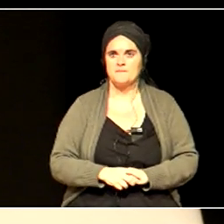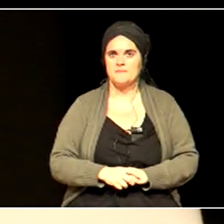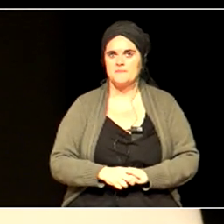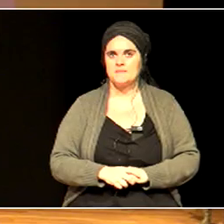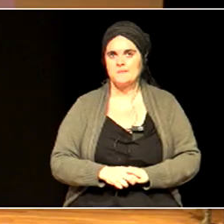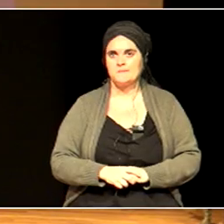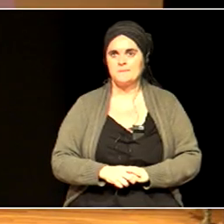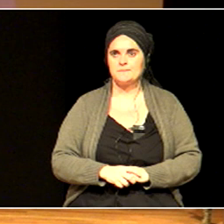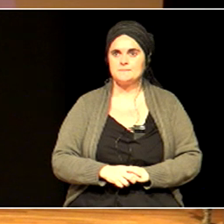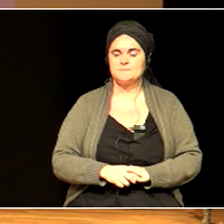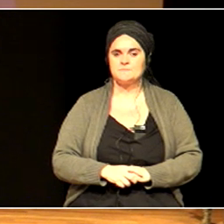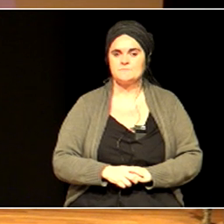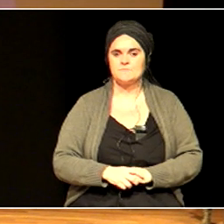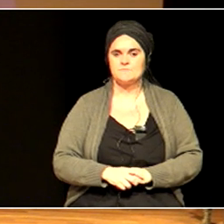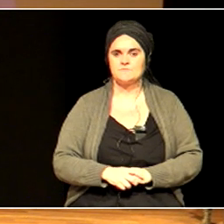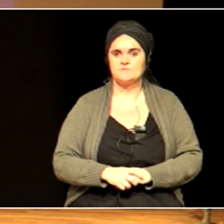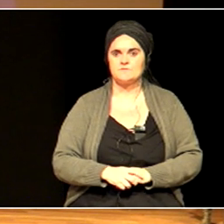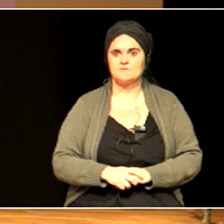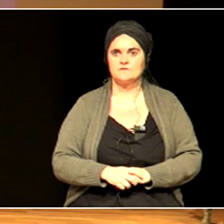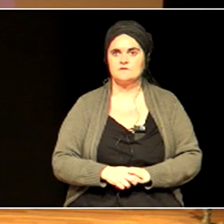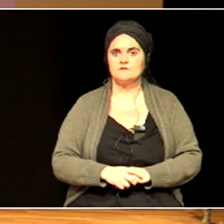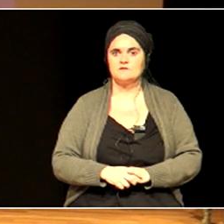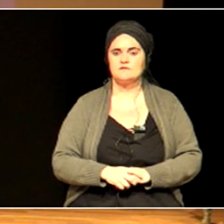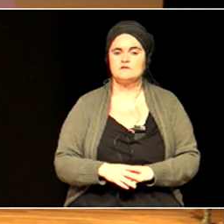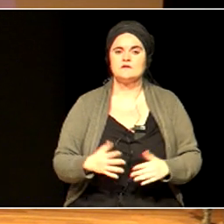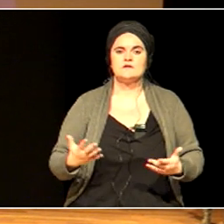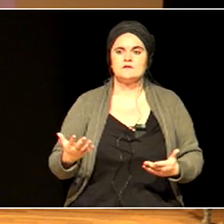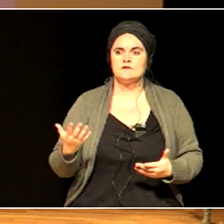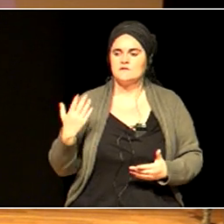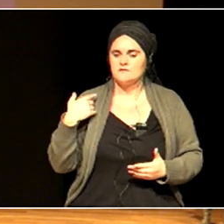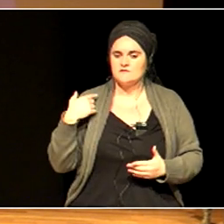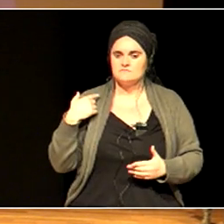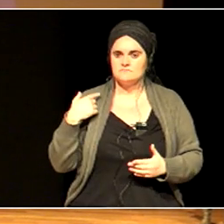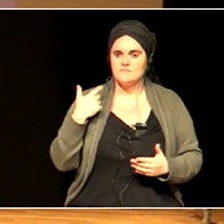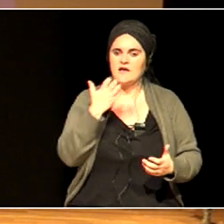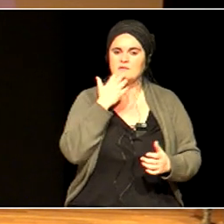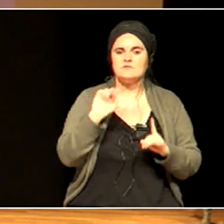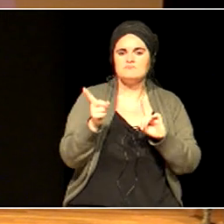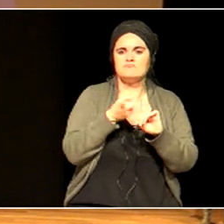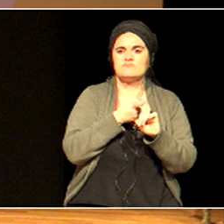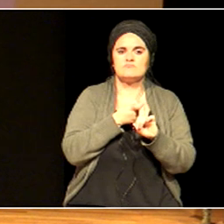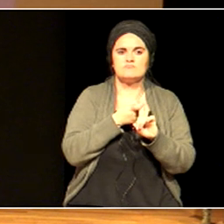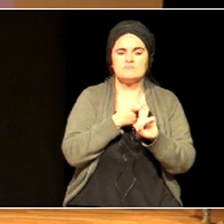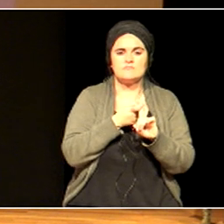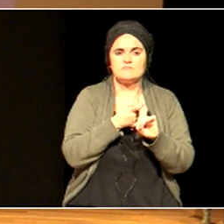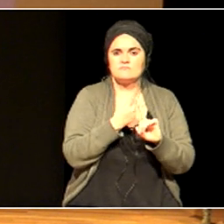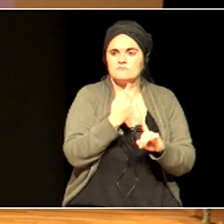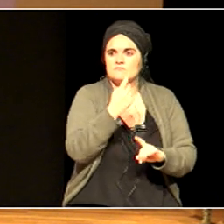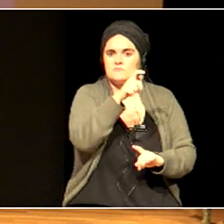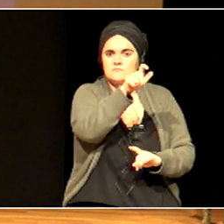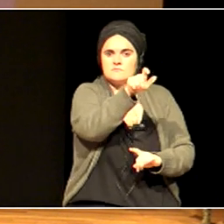I found an example of somebody was questioning the